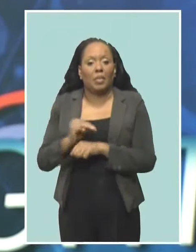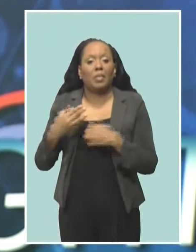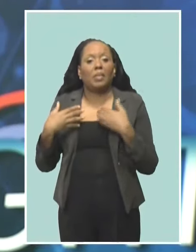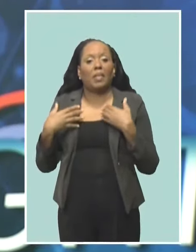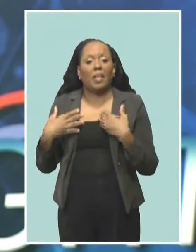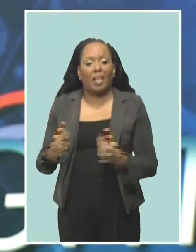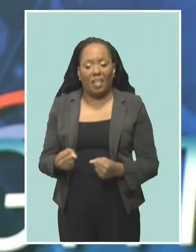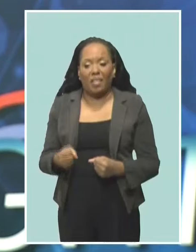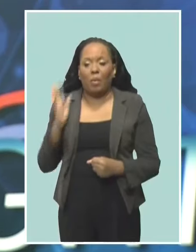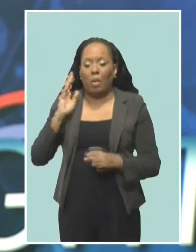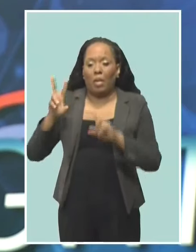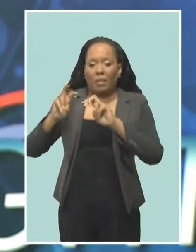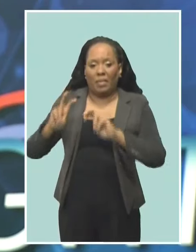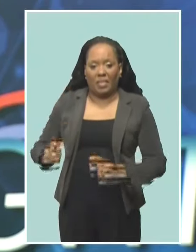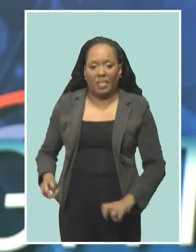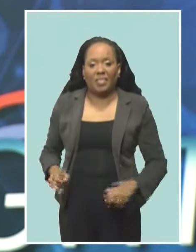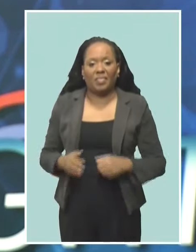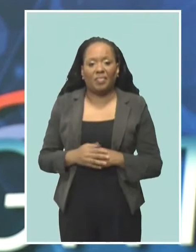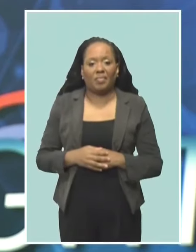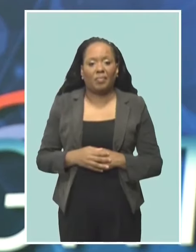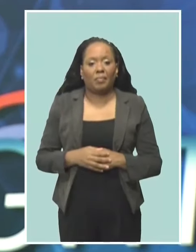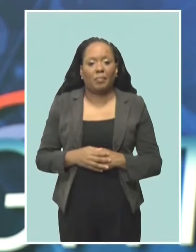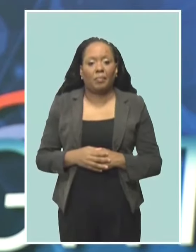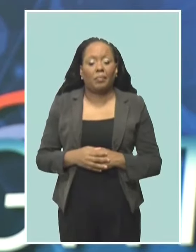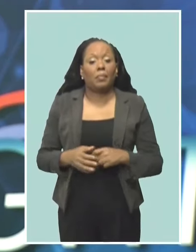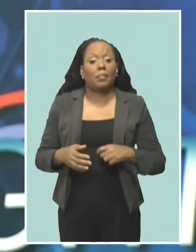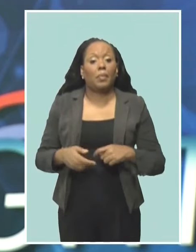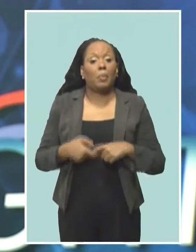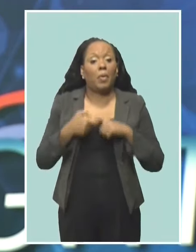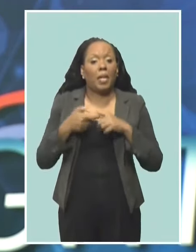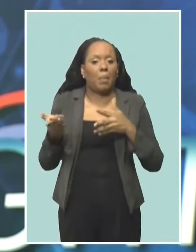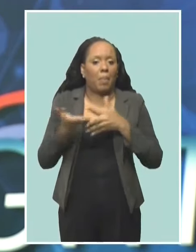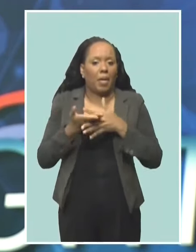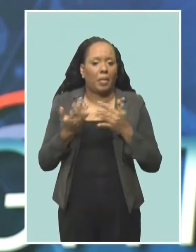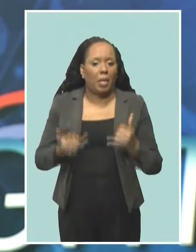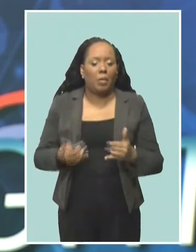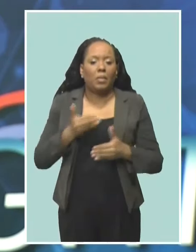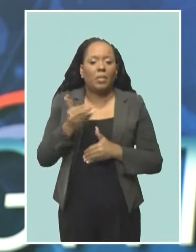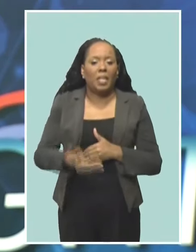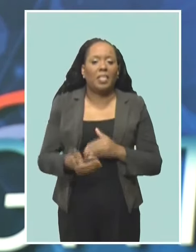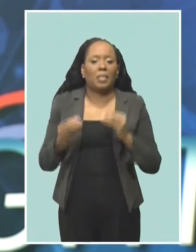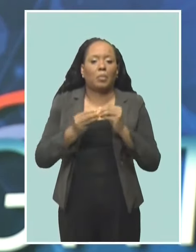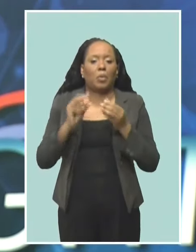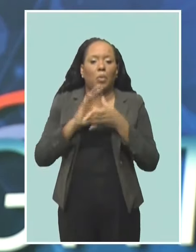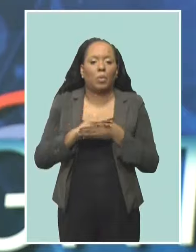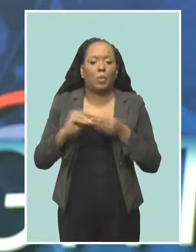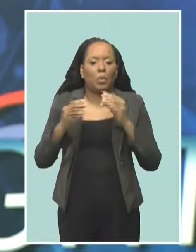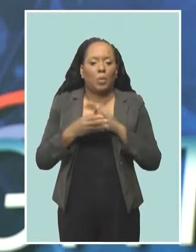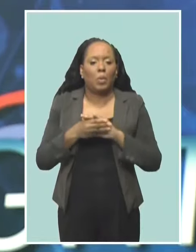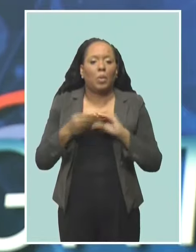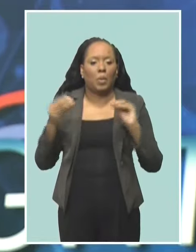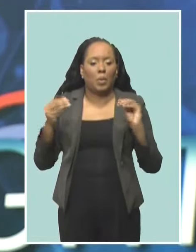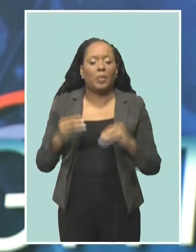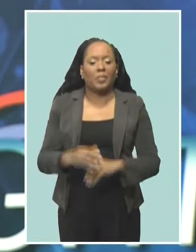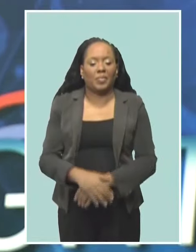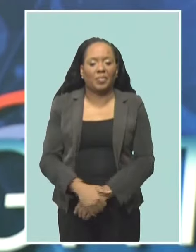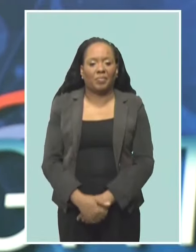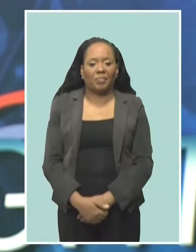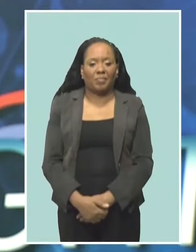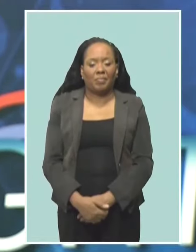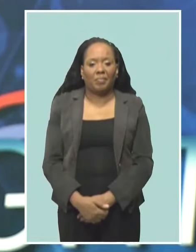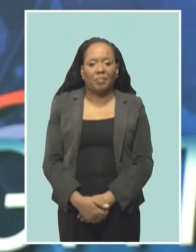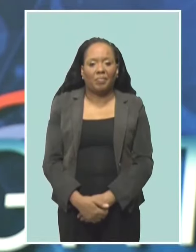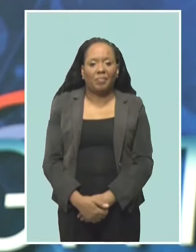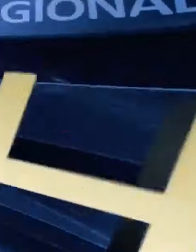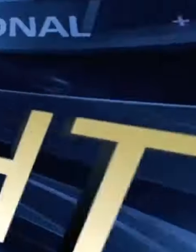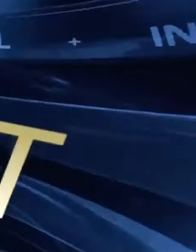Inspectors for Action. We'll take a break here, but coming up, the UWIK Field Campus helping build a cadre of entrepreneurs.